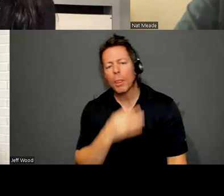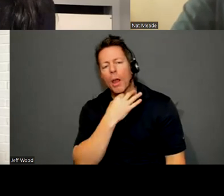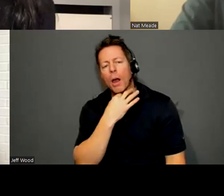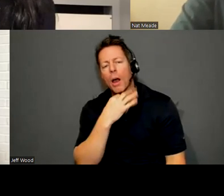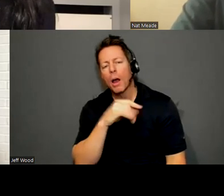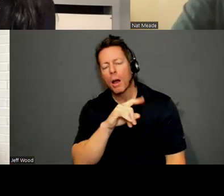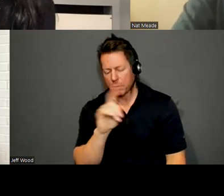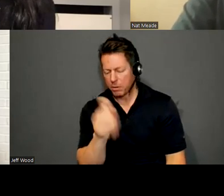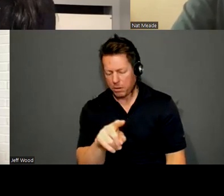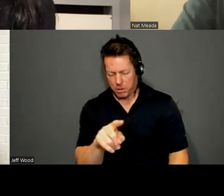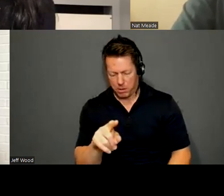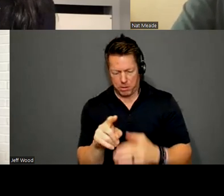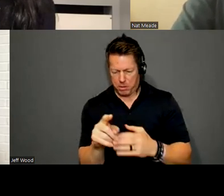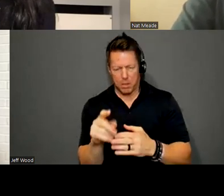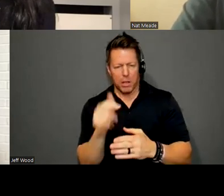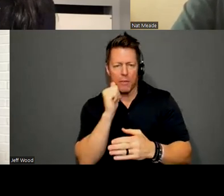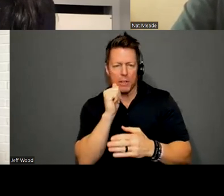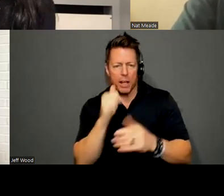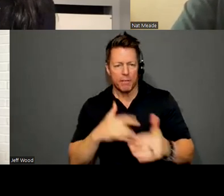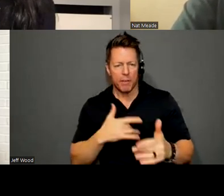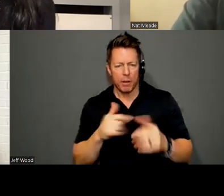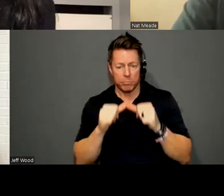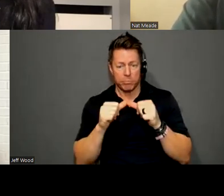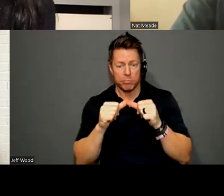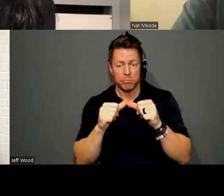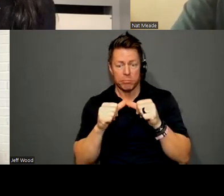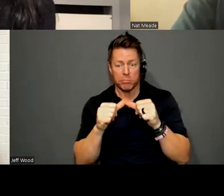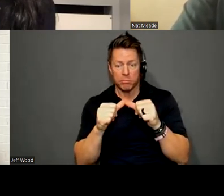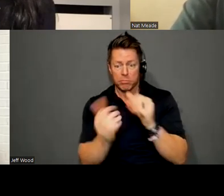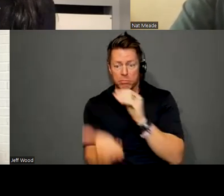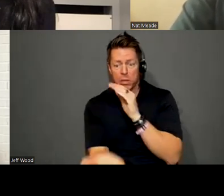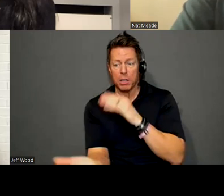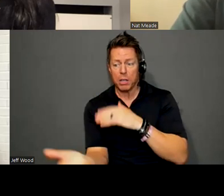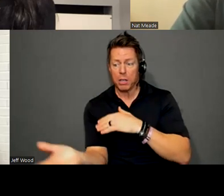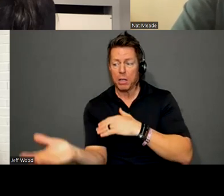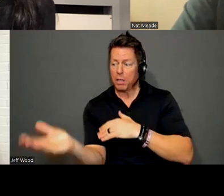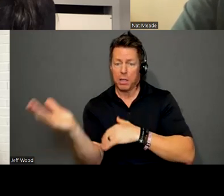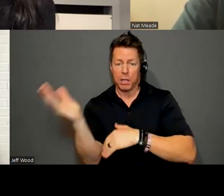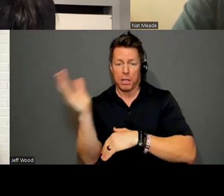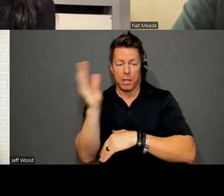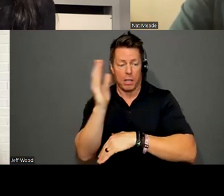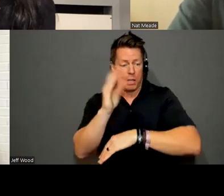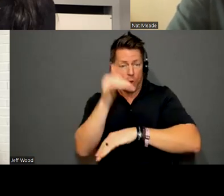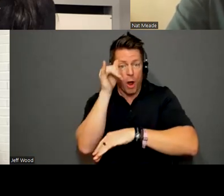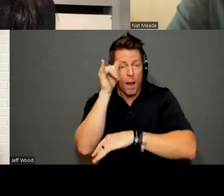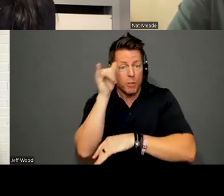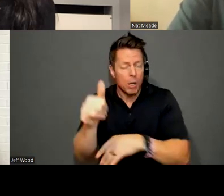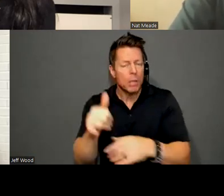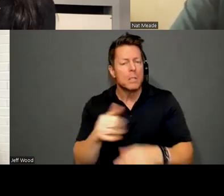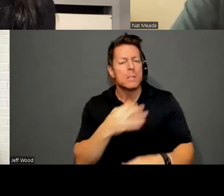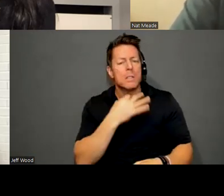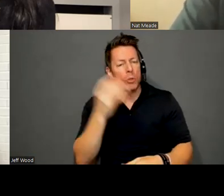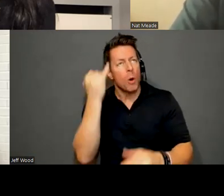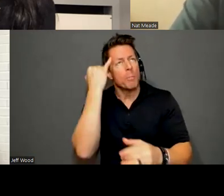the days felt so long and you said it just felt like the time would go on forever, do you imagine that James